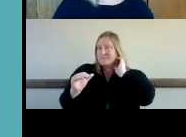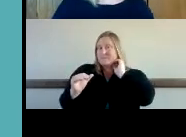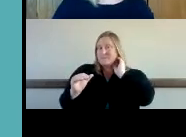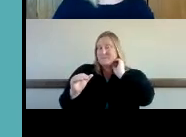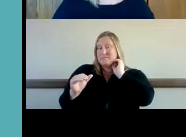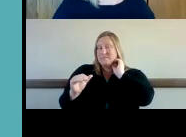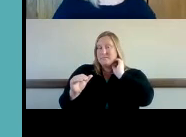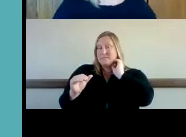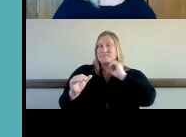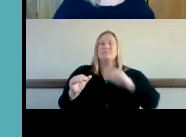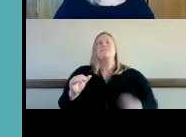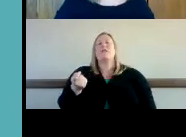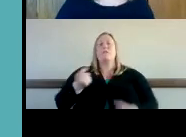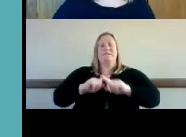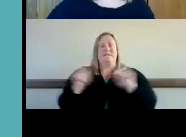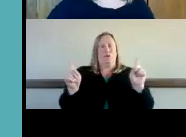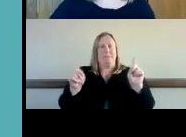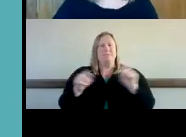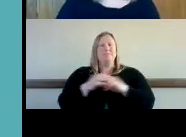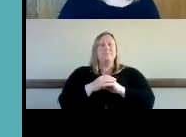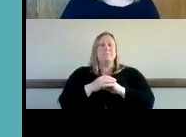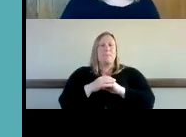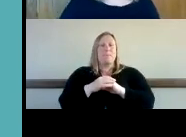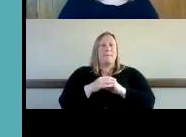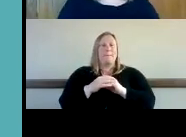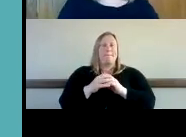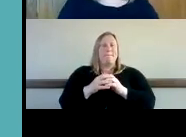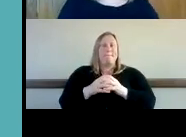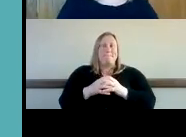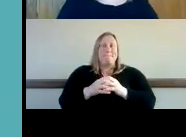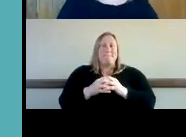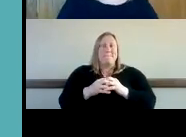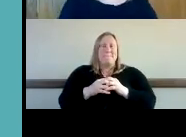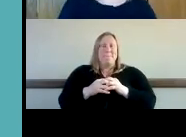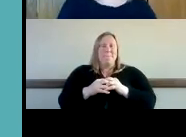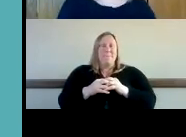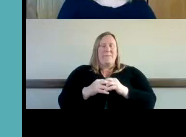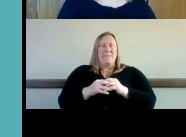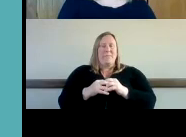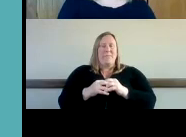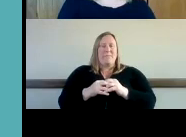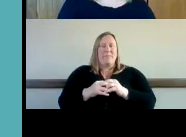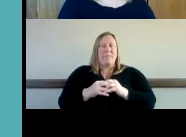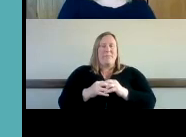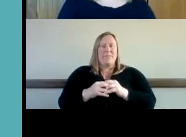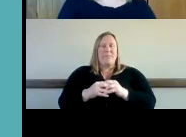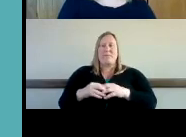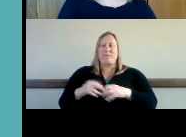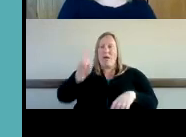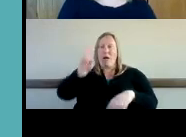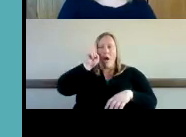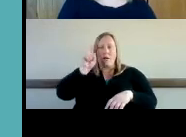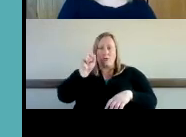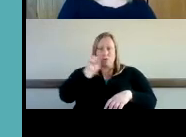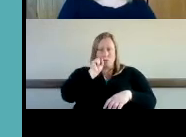mary um um when uh she has a form of ushers and she was